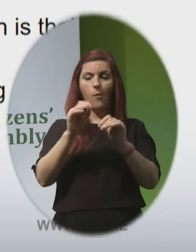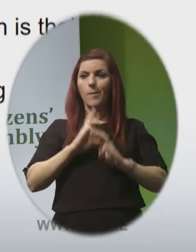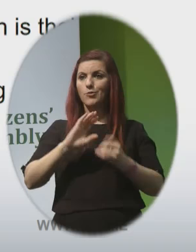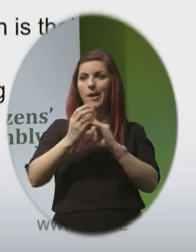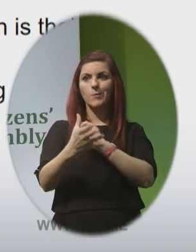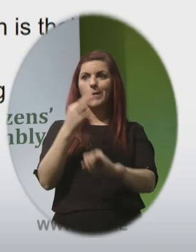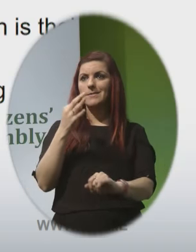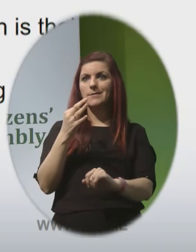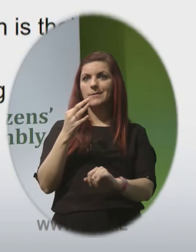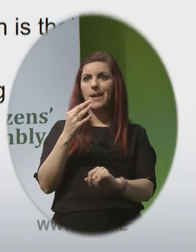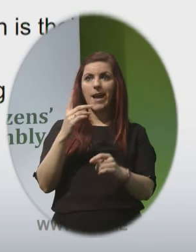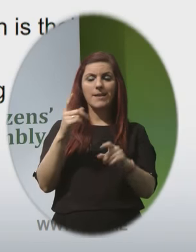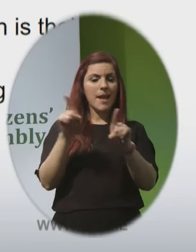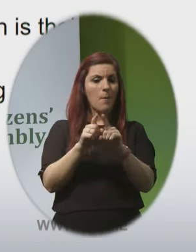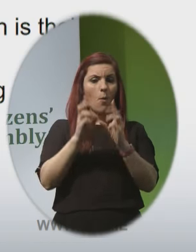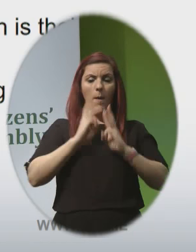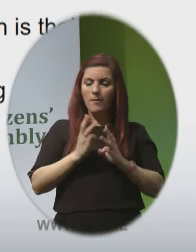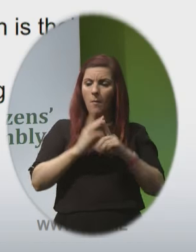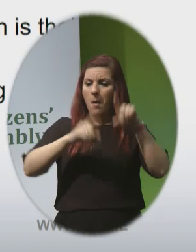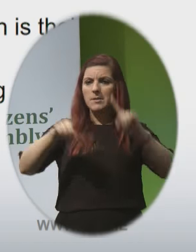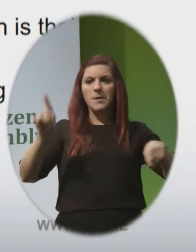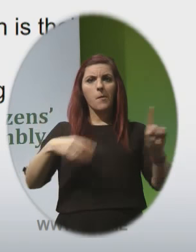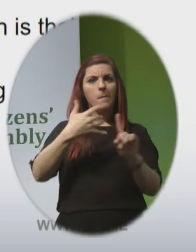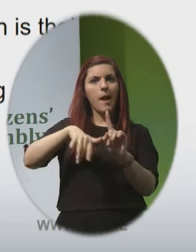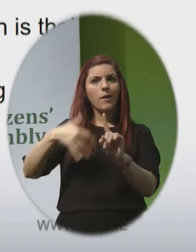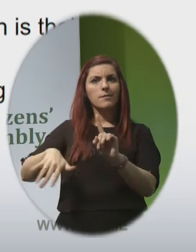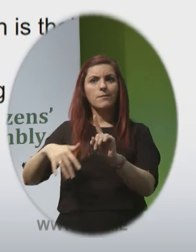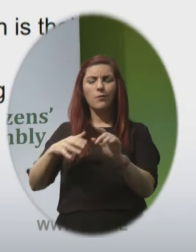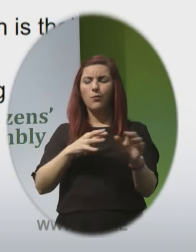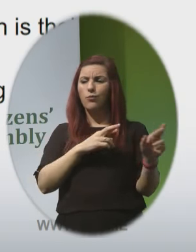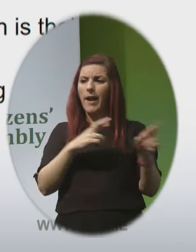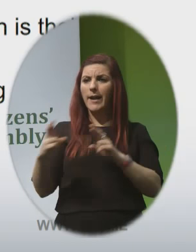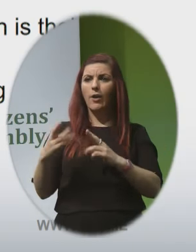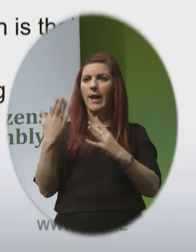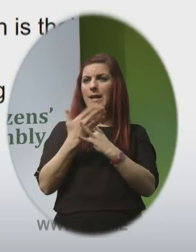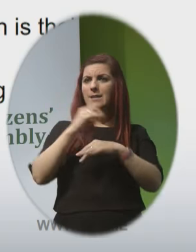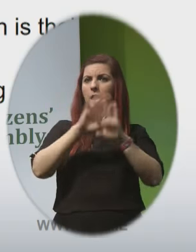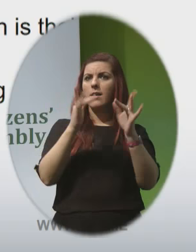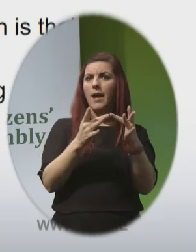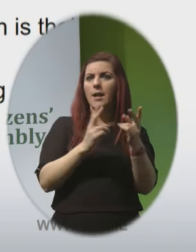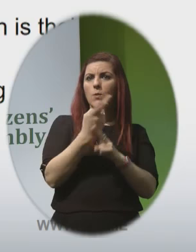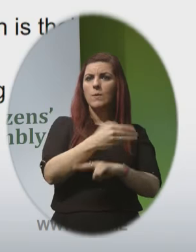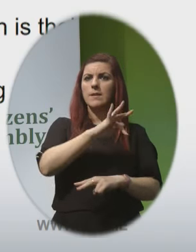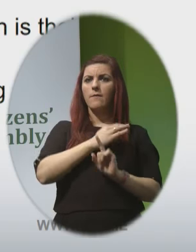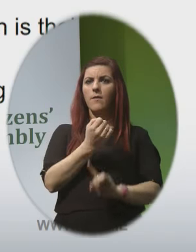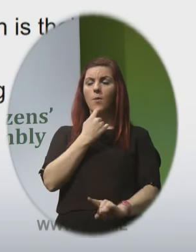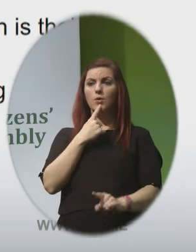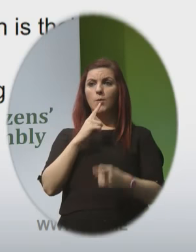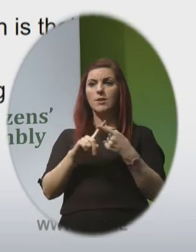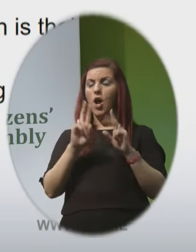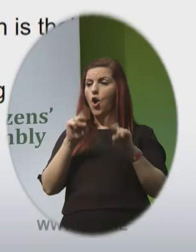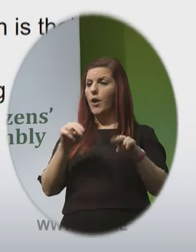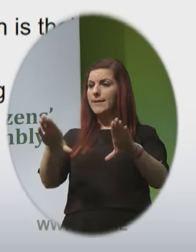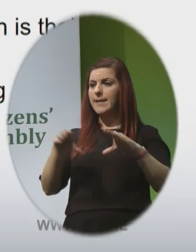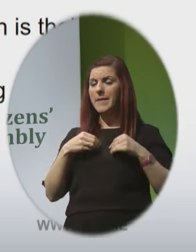of life are increasingly accessing medication online it is unacceptable that this clandestine self